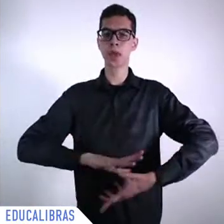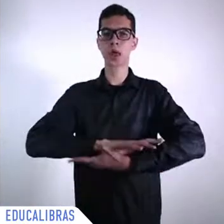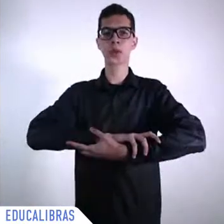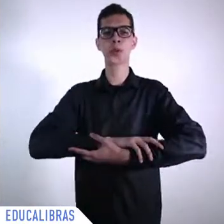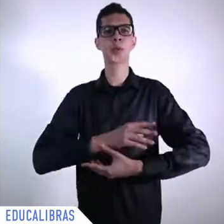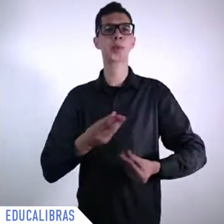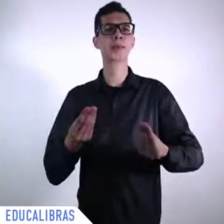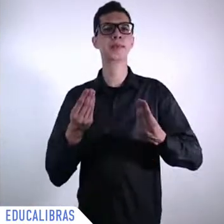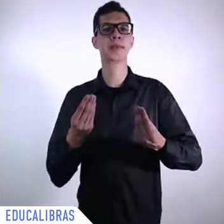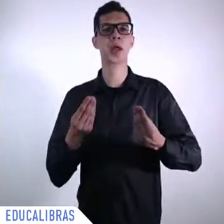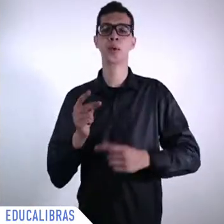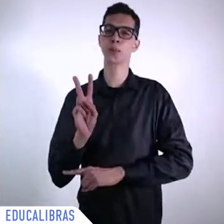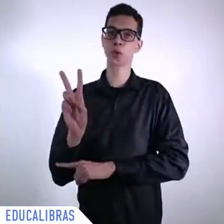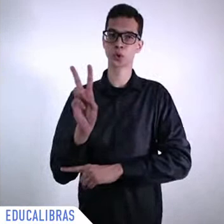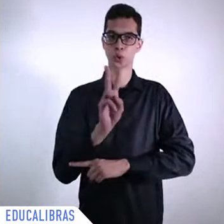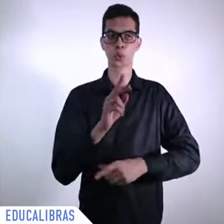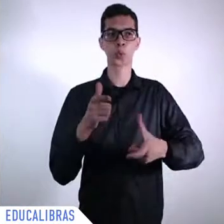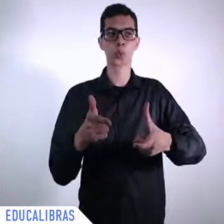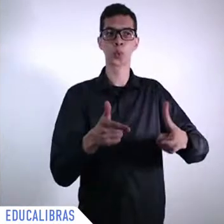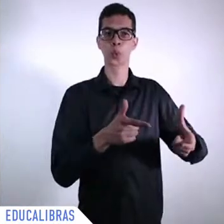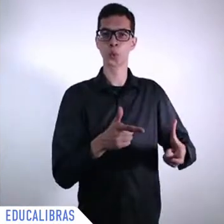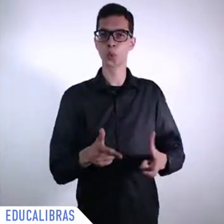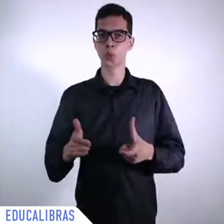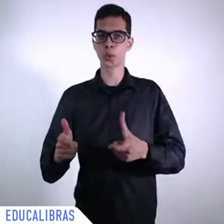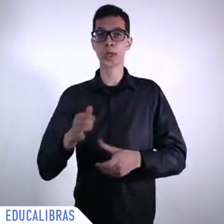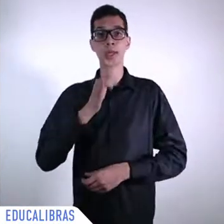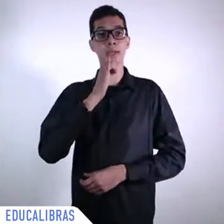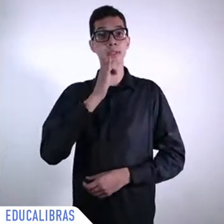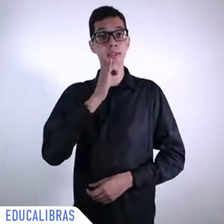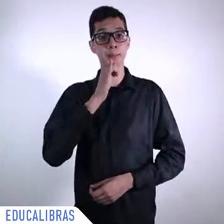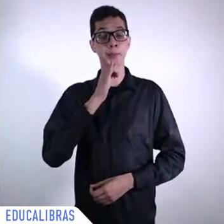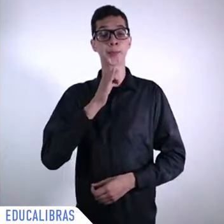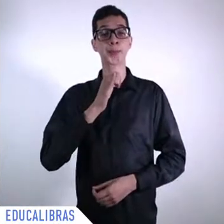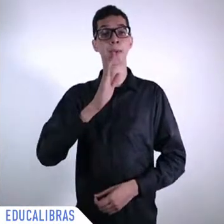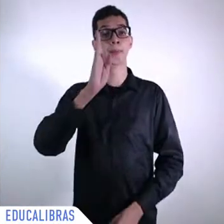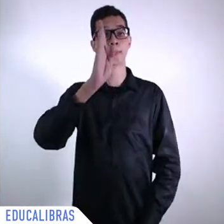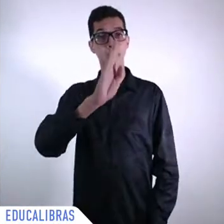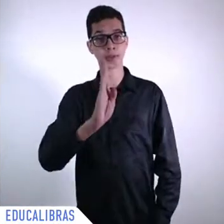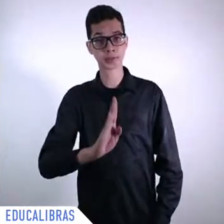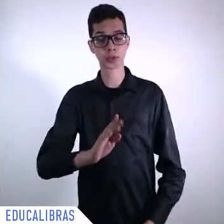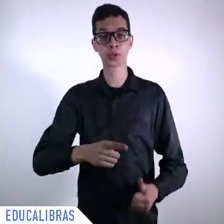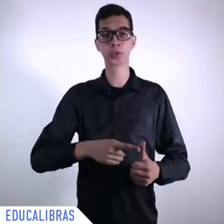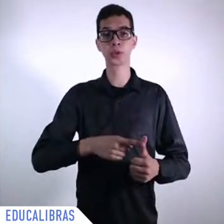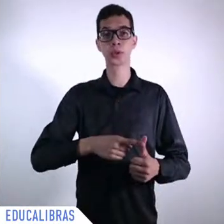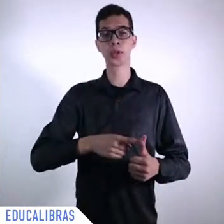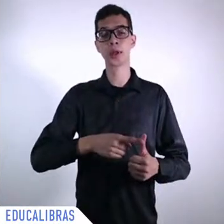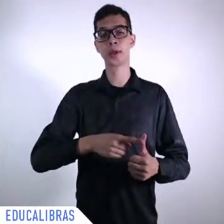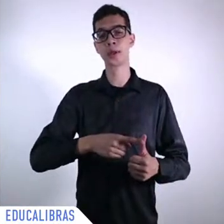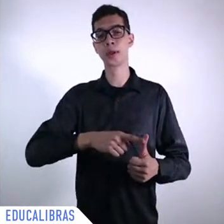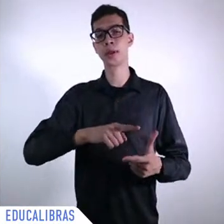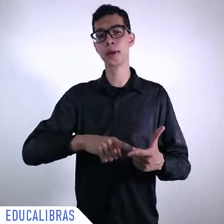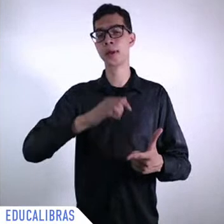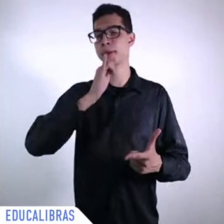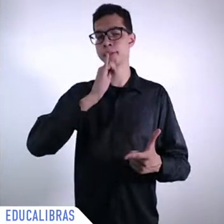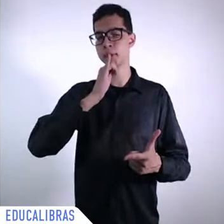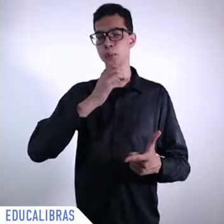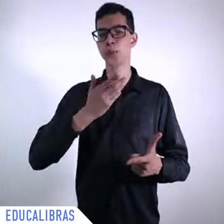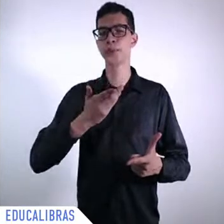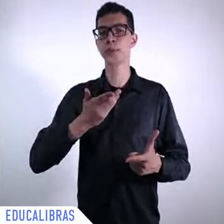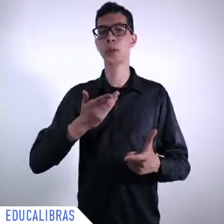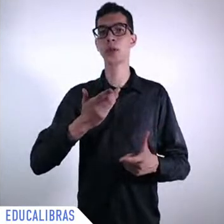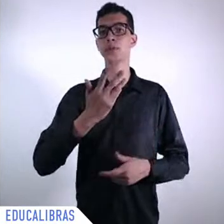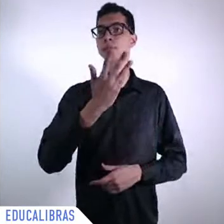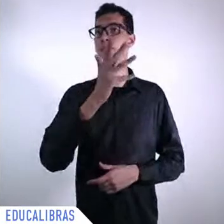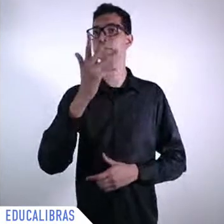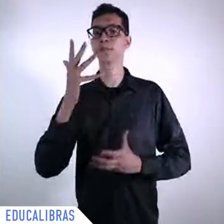say a very large part of this extraordinary nature that Brazil has it's just to